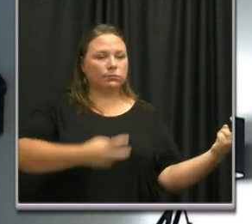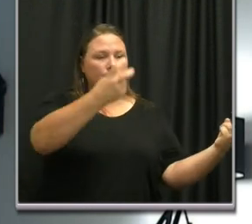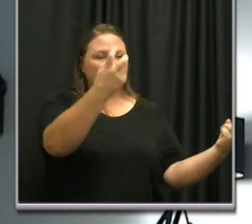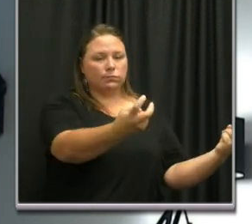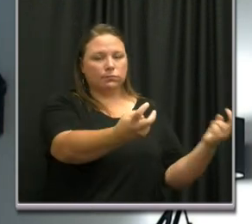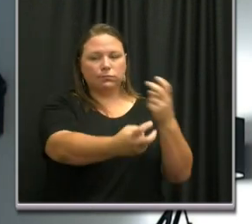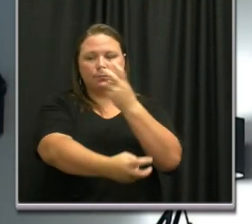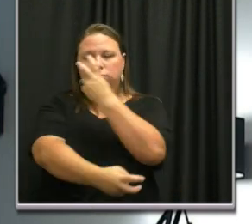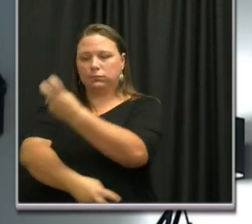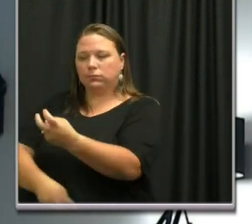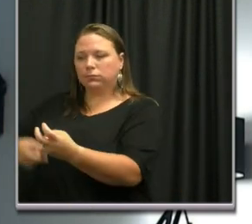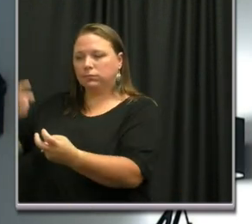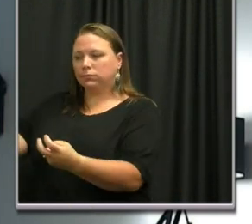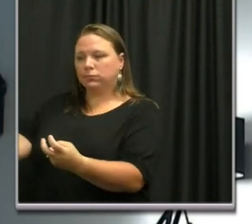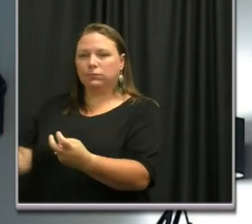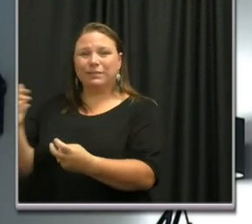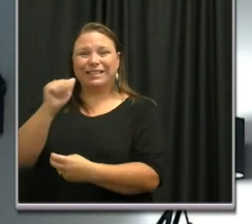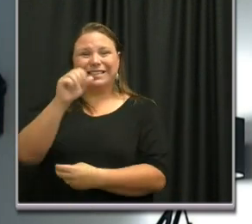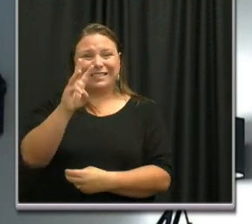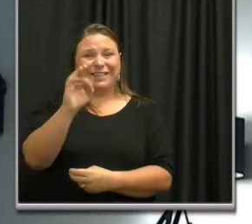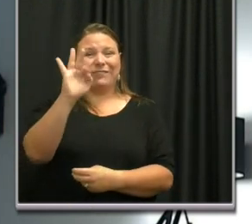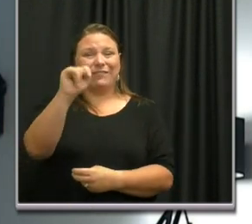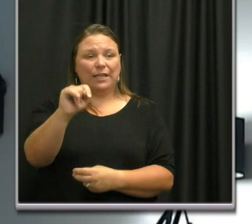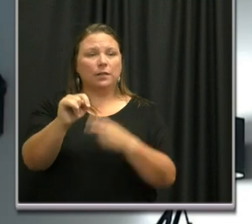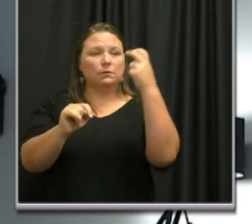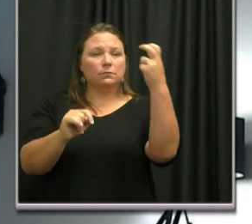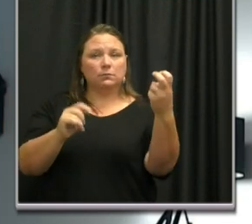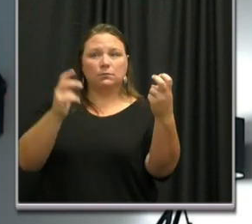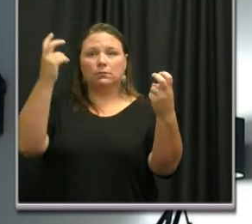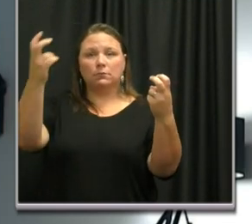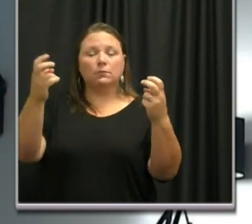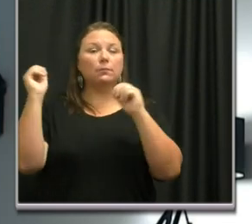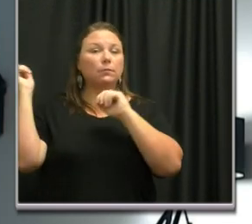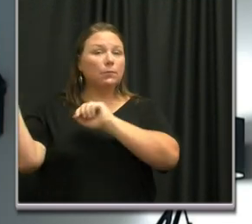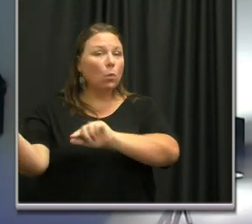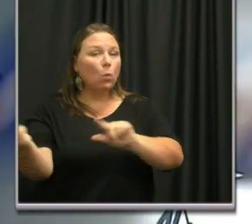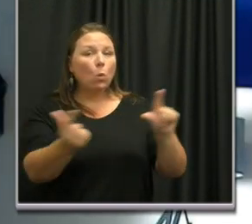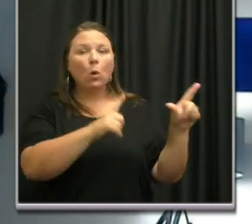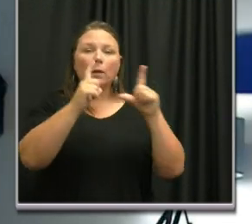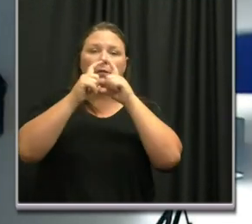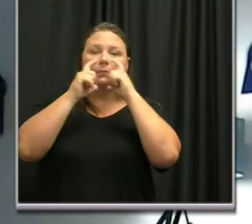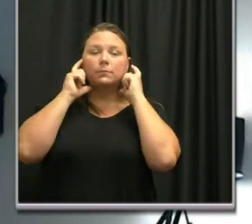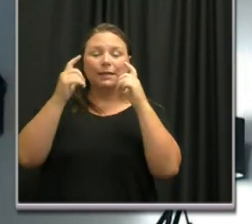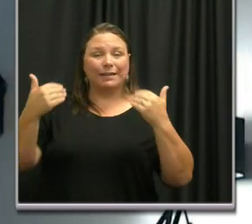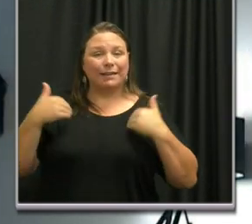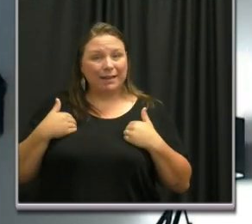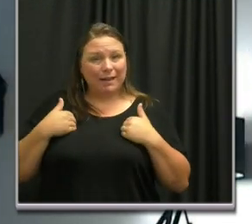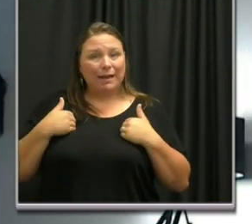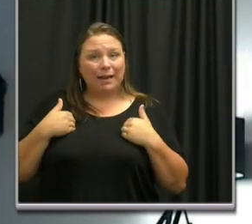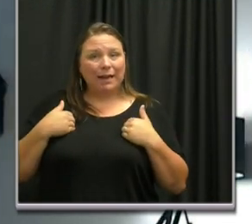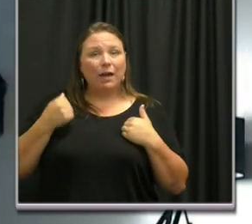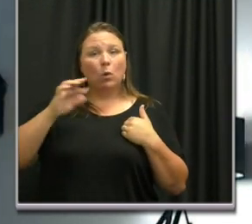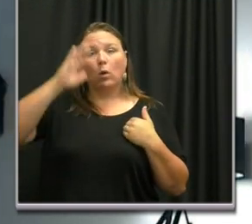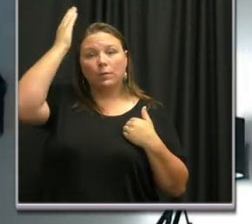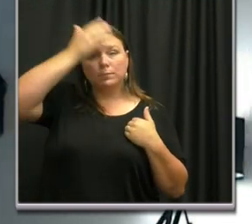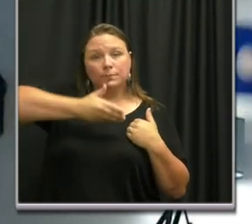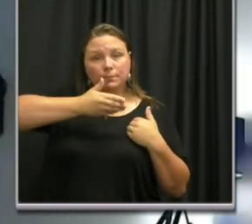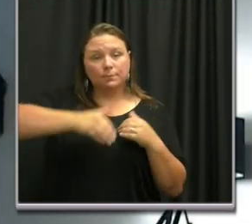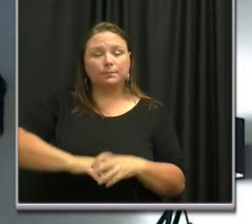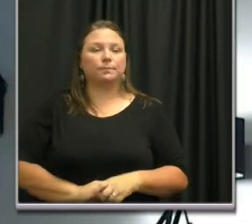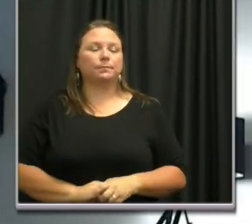social distancing. All of us wore masks or face shields.